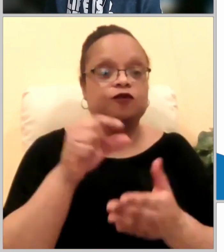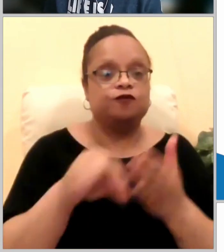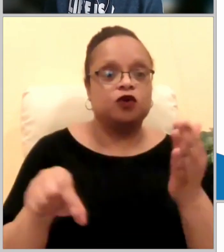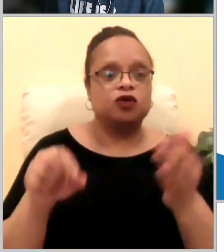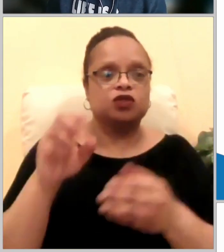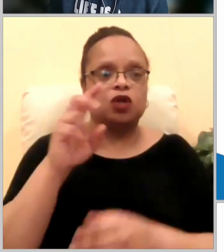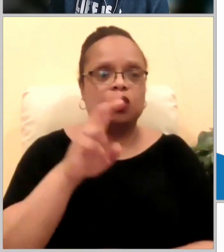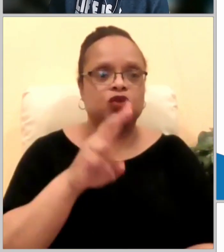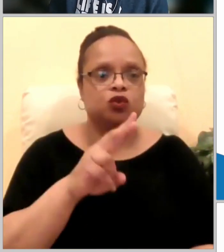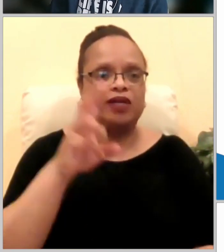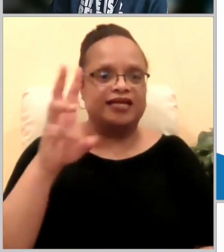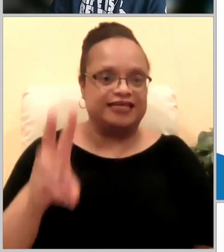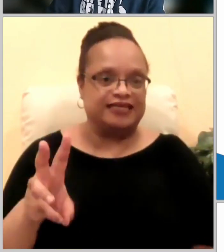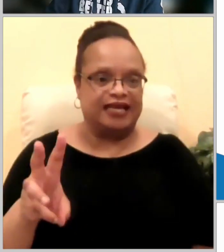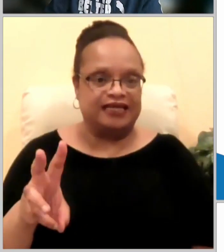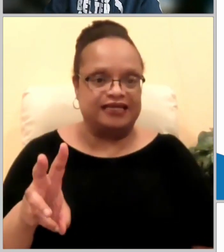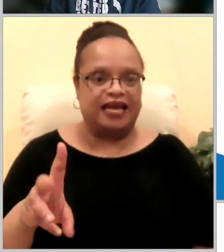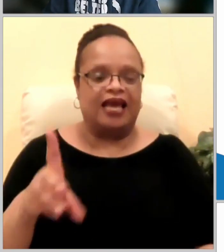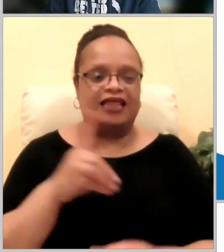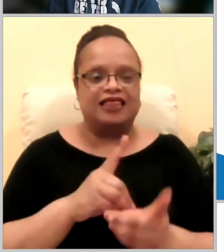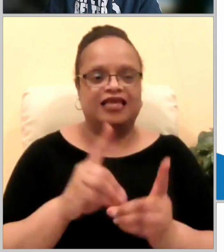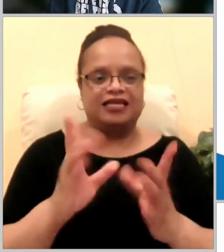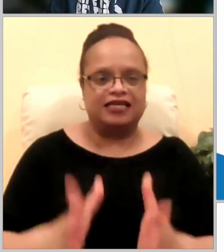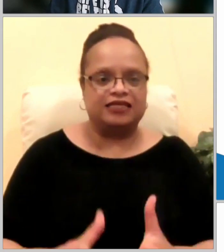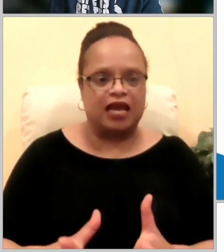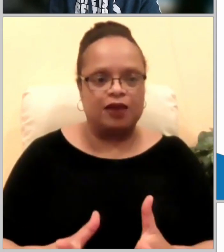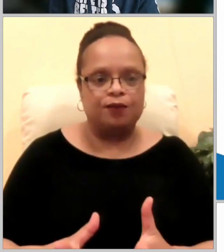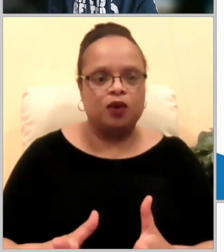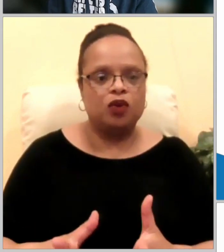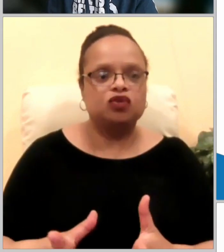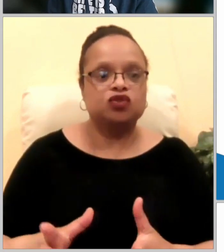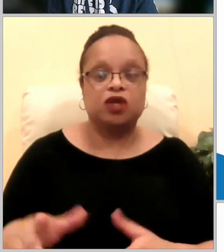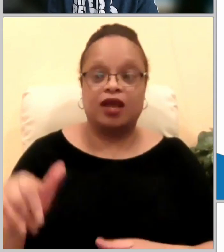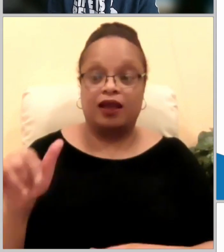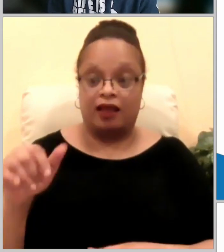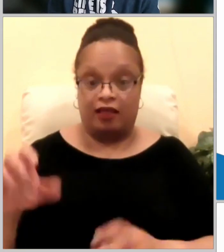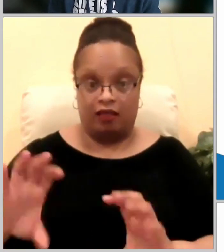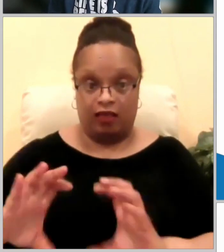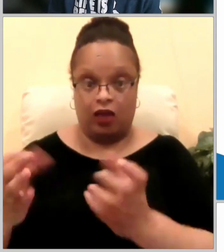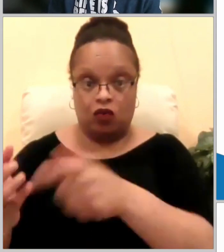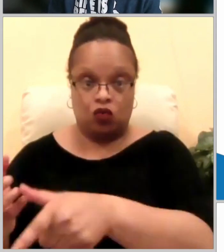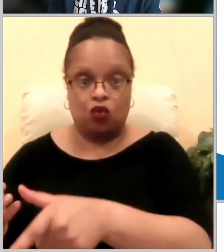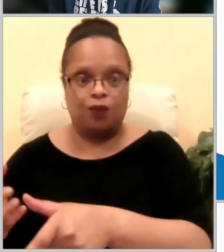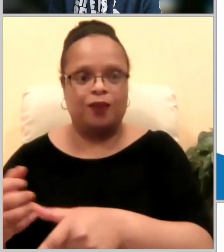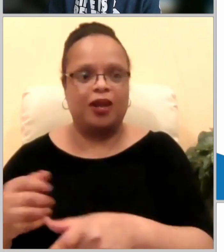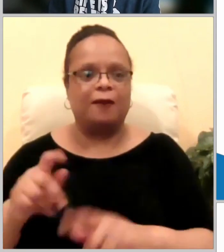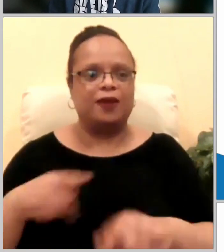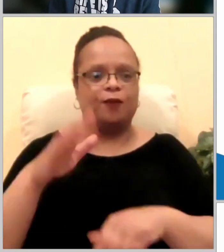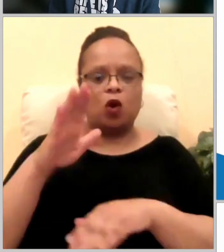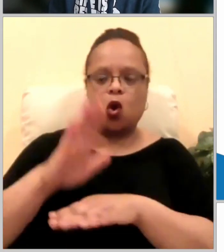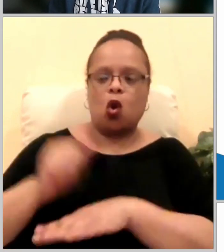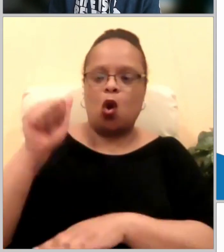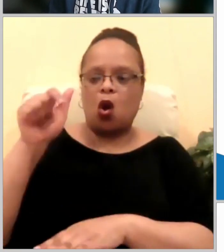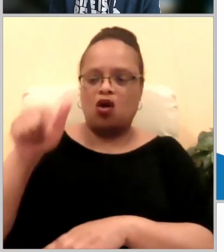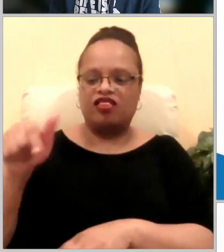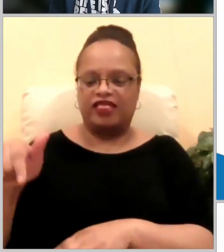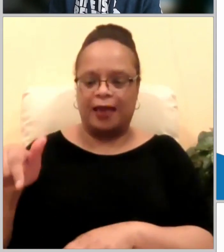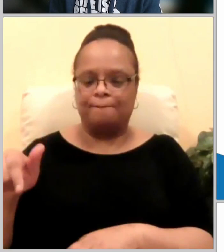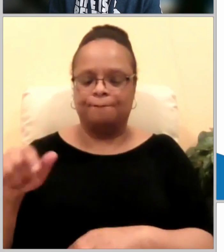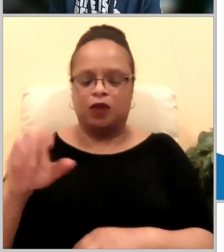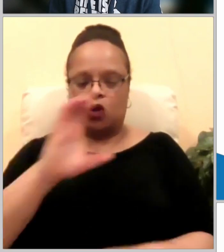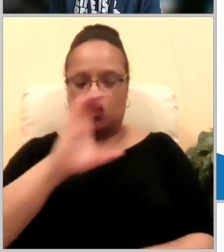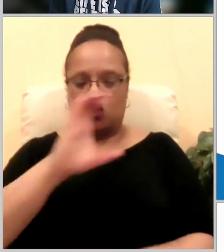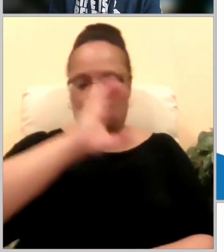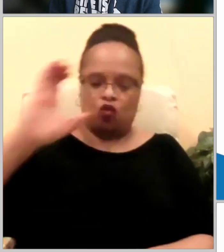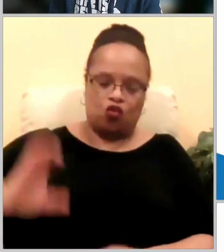often uh the disciples were called christians first at antioch and back then this was not really a proud moment